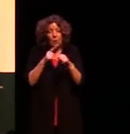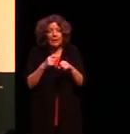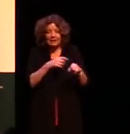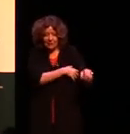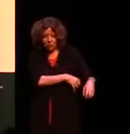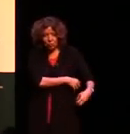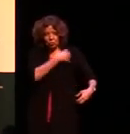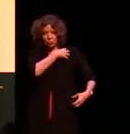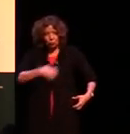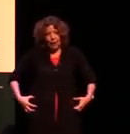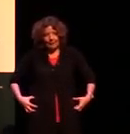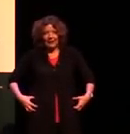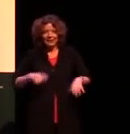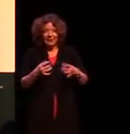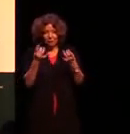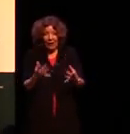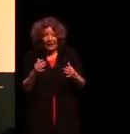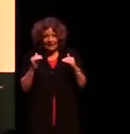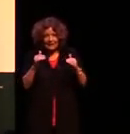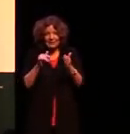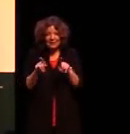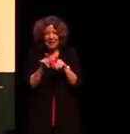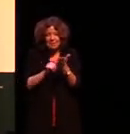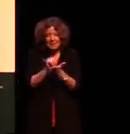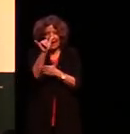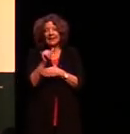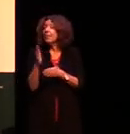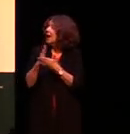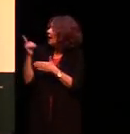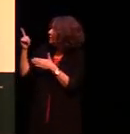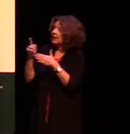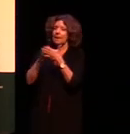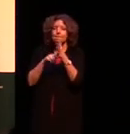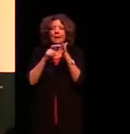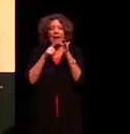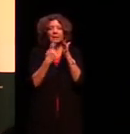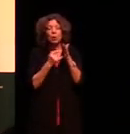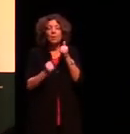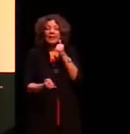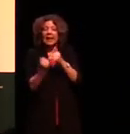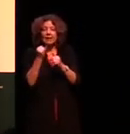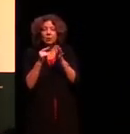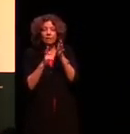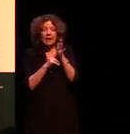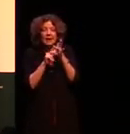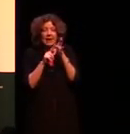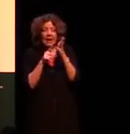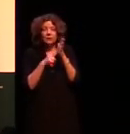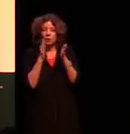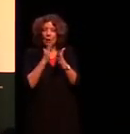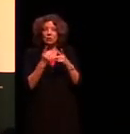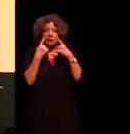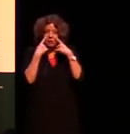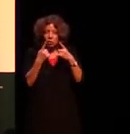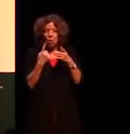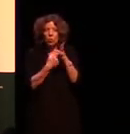so case markers are markers that go on the ends of nouns to indicate the role that that noun is